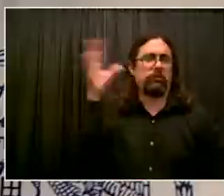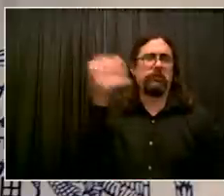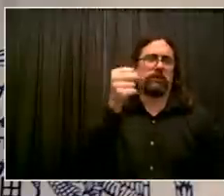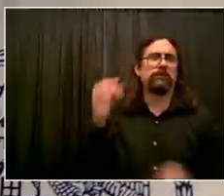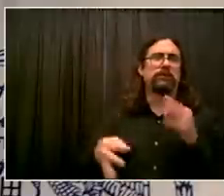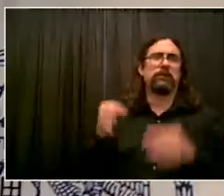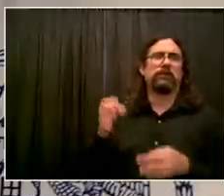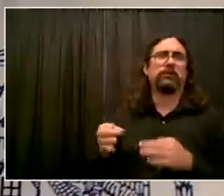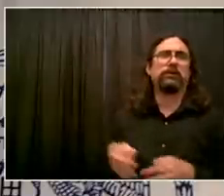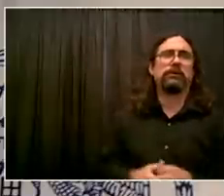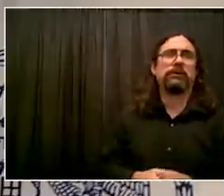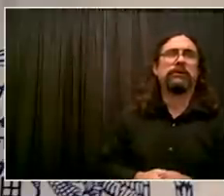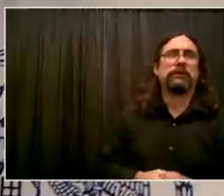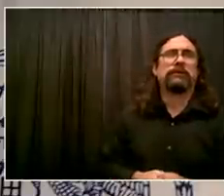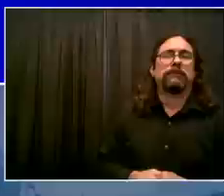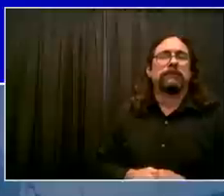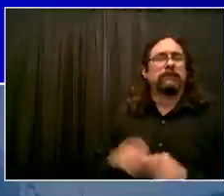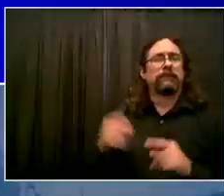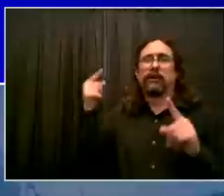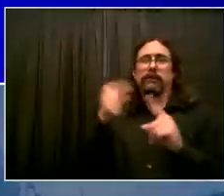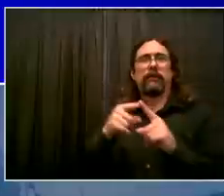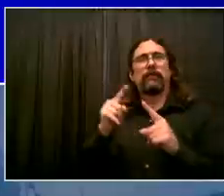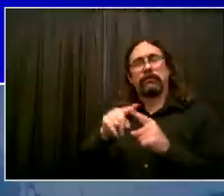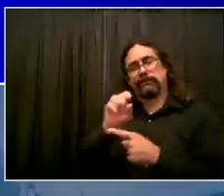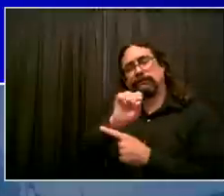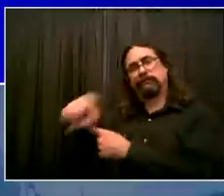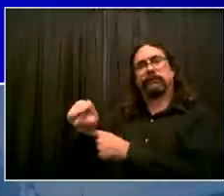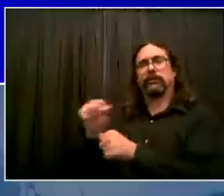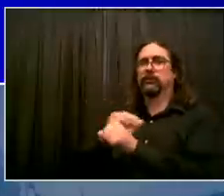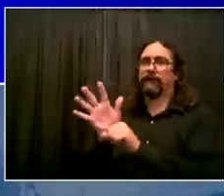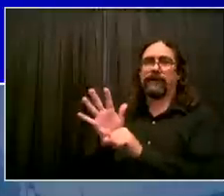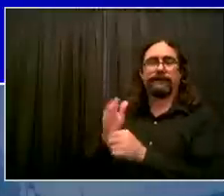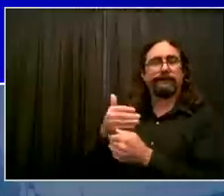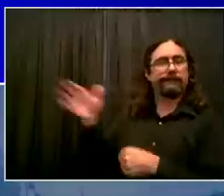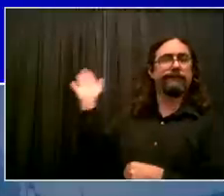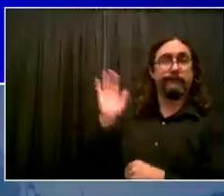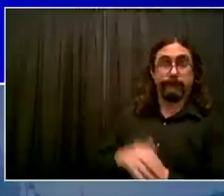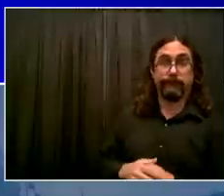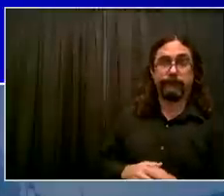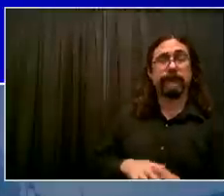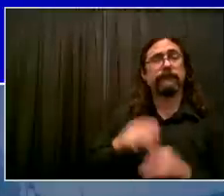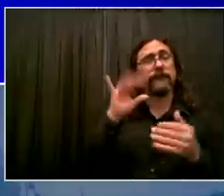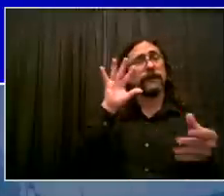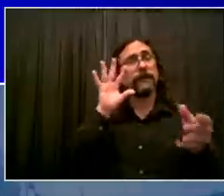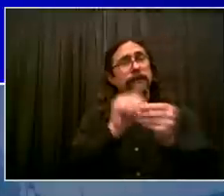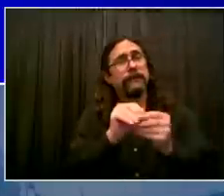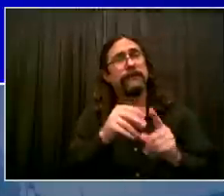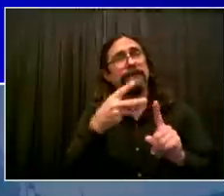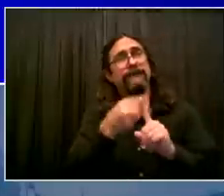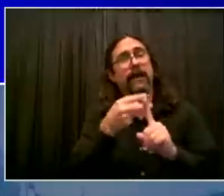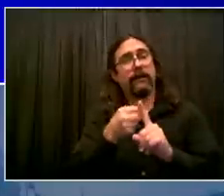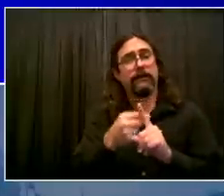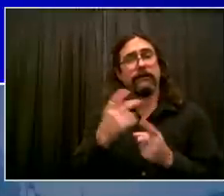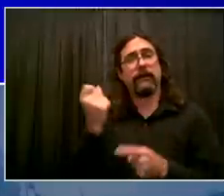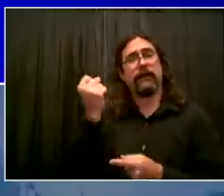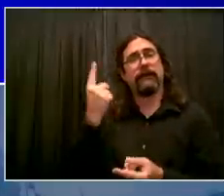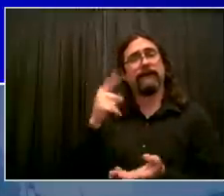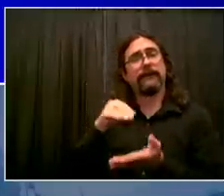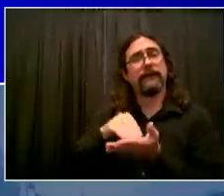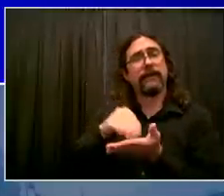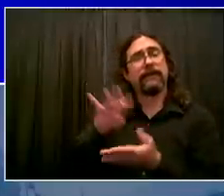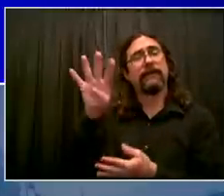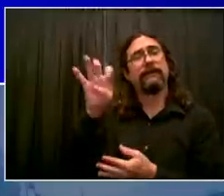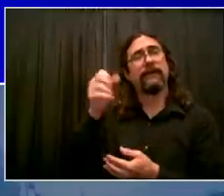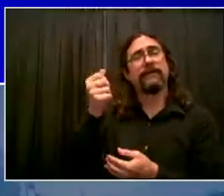First of all, doses administered to date, amazing figure today, 11,416,837. Every day, I've been